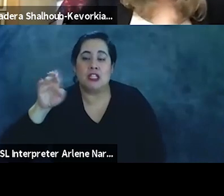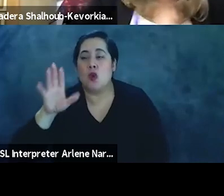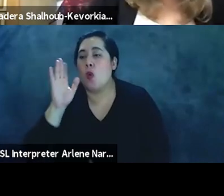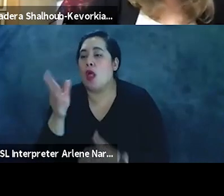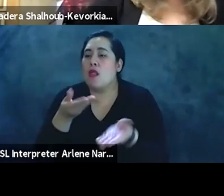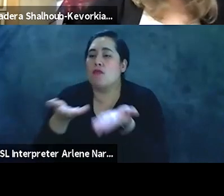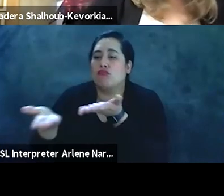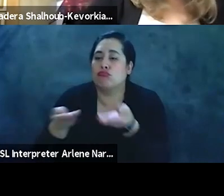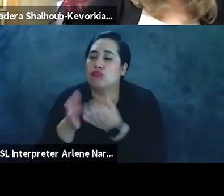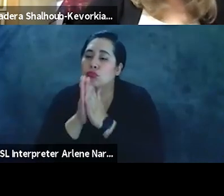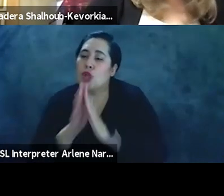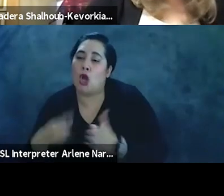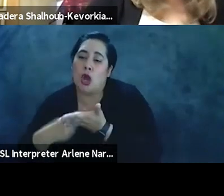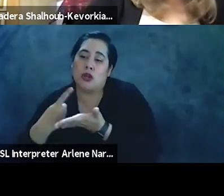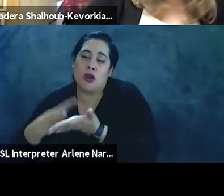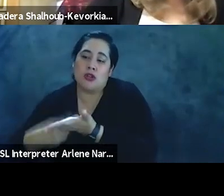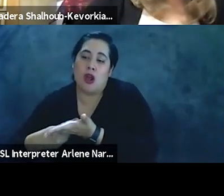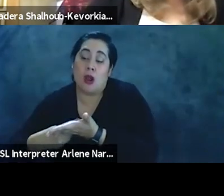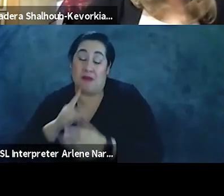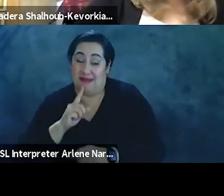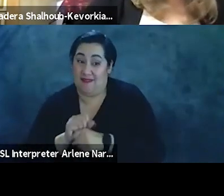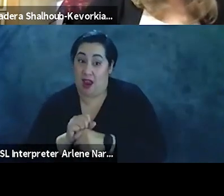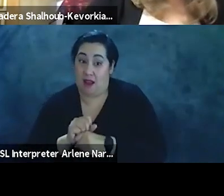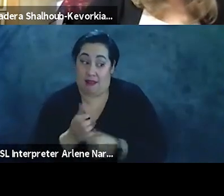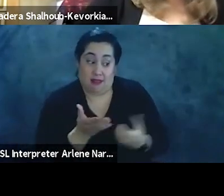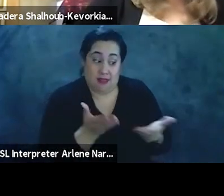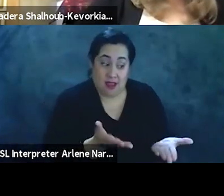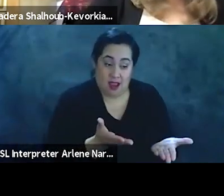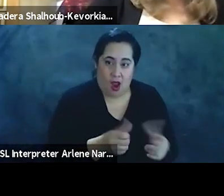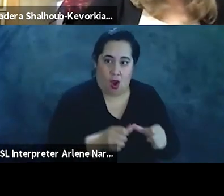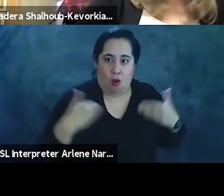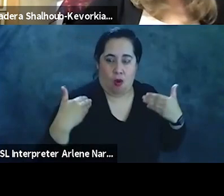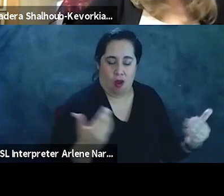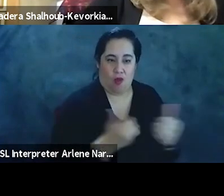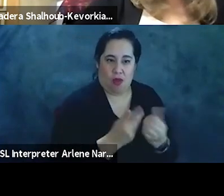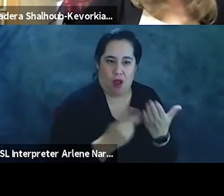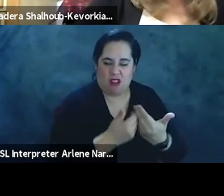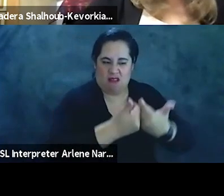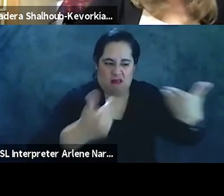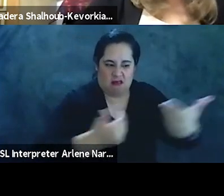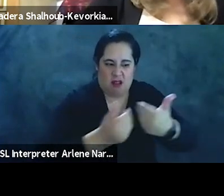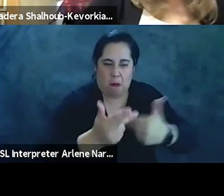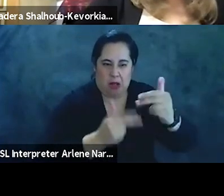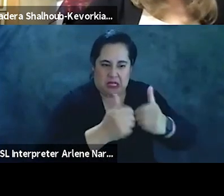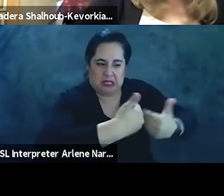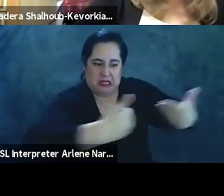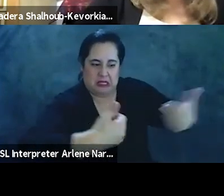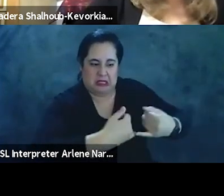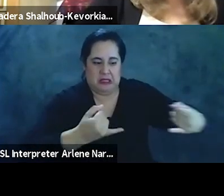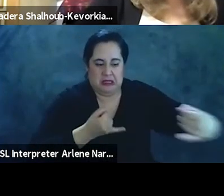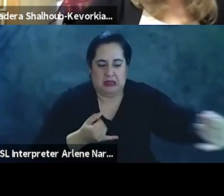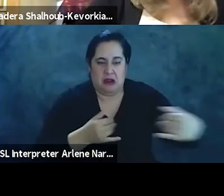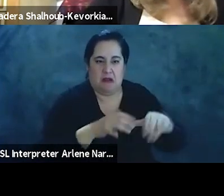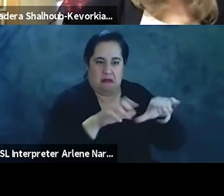three states and six states and talk and talk and talk, but in fact, on the ground, go on with the project of apartheid and building and colonization and